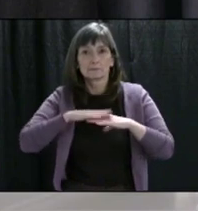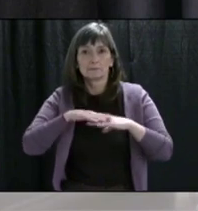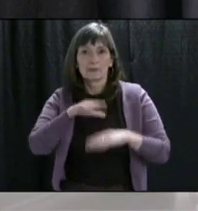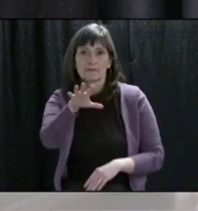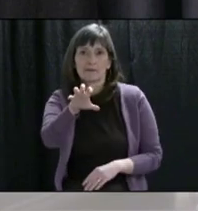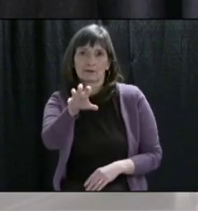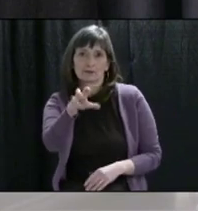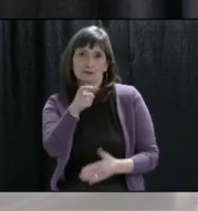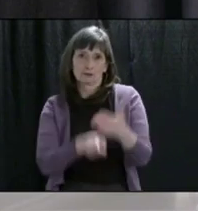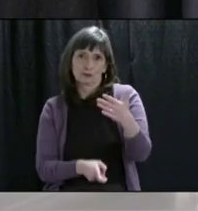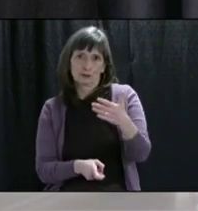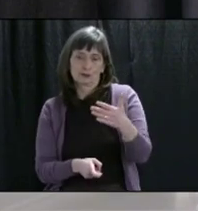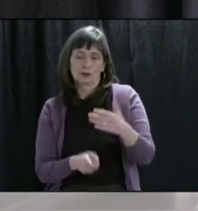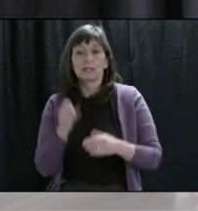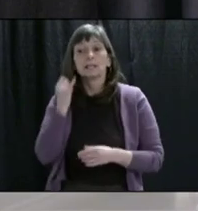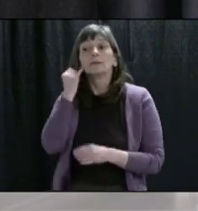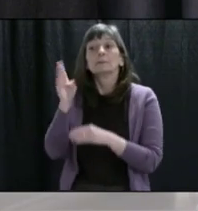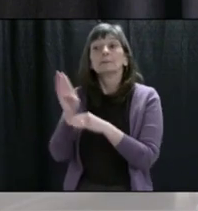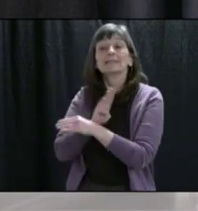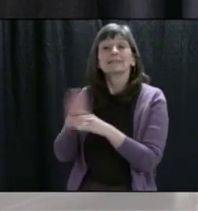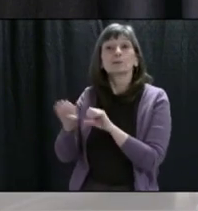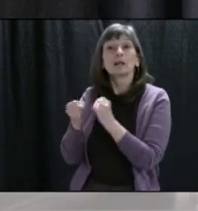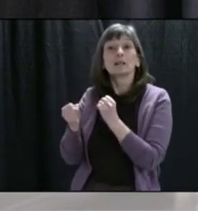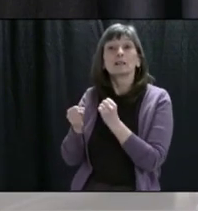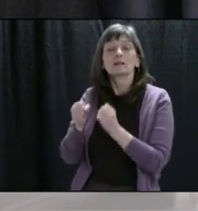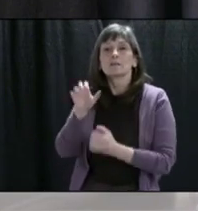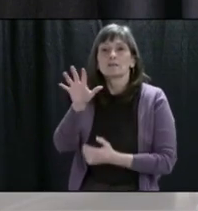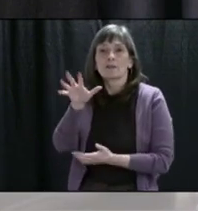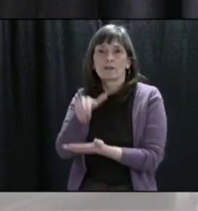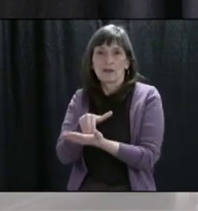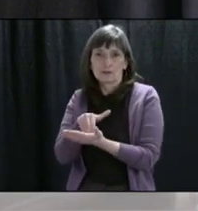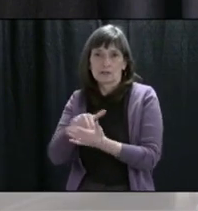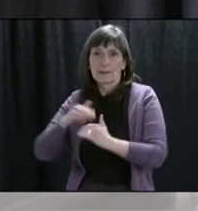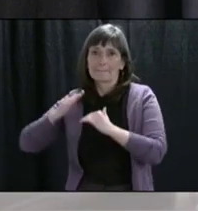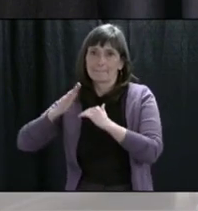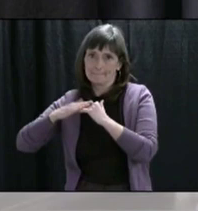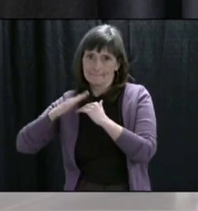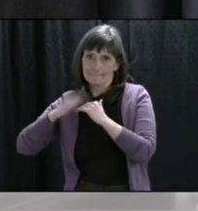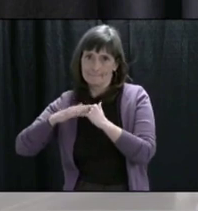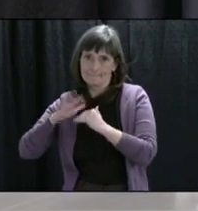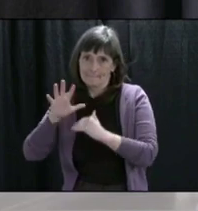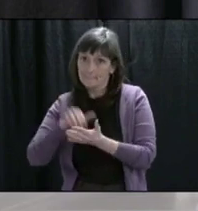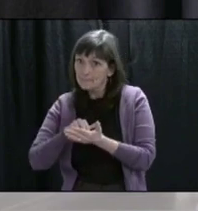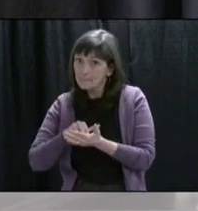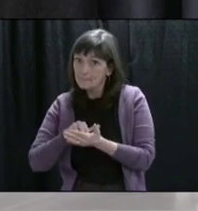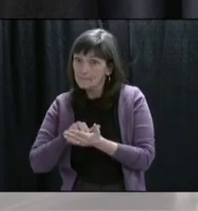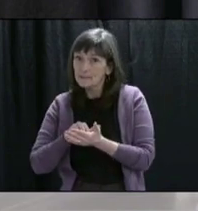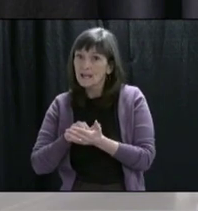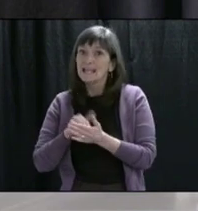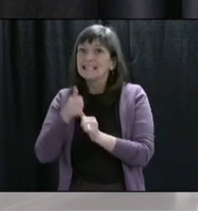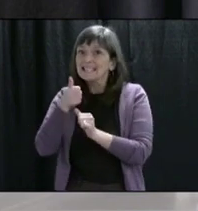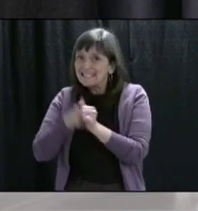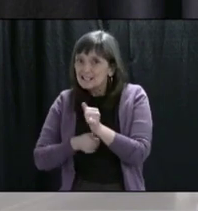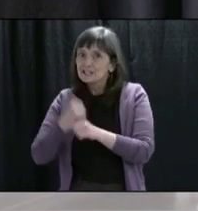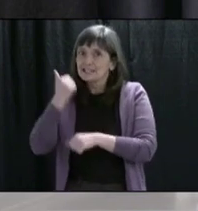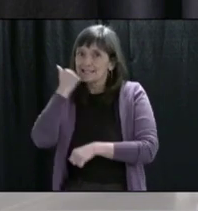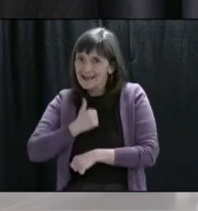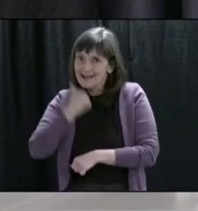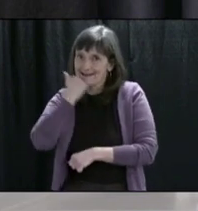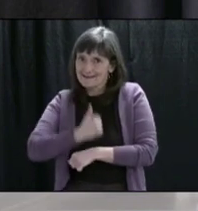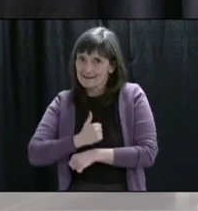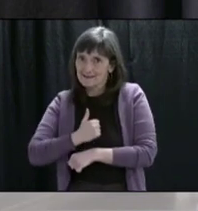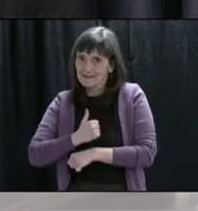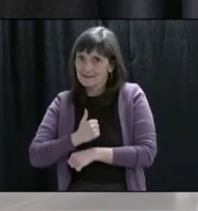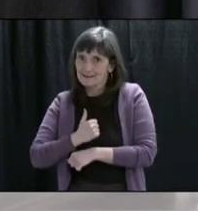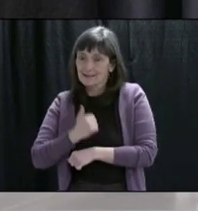For a business, that is $5,000 as a minimum. And that is per offence. Each